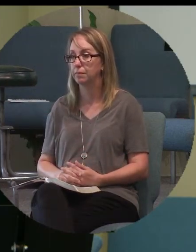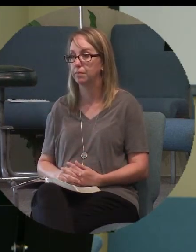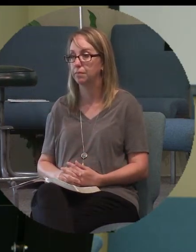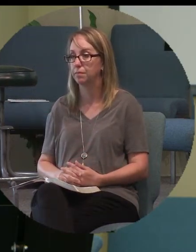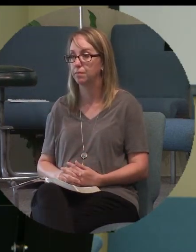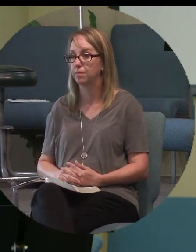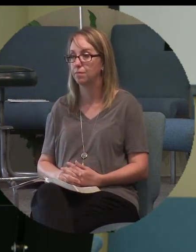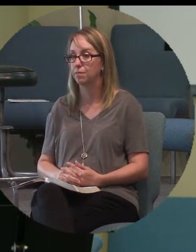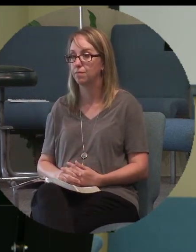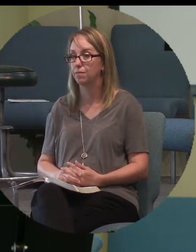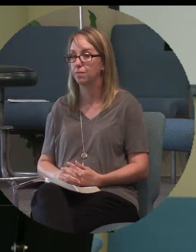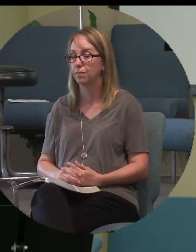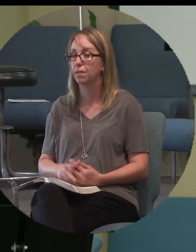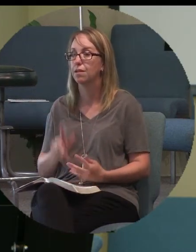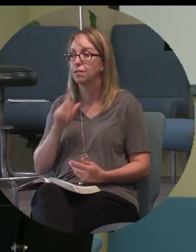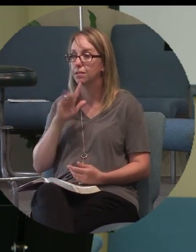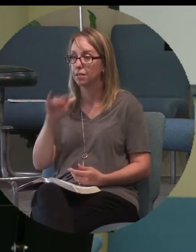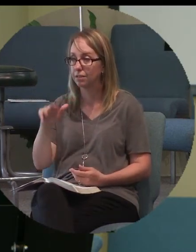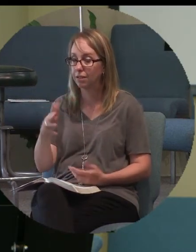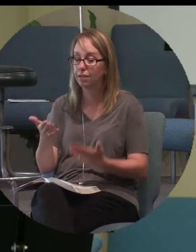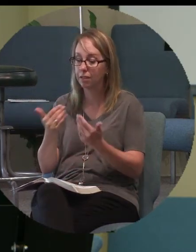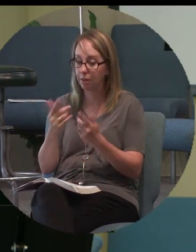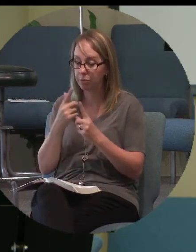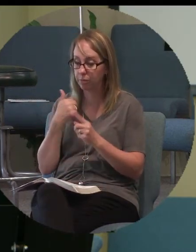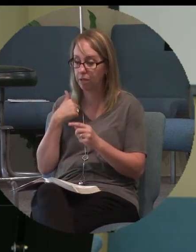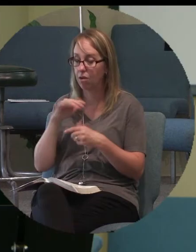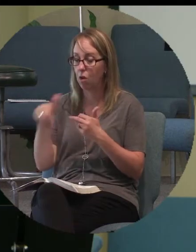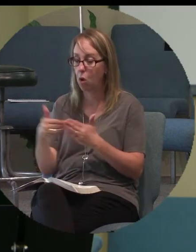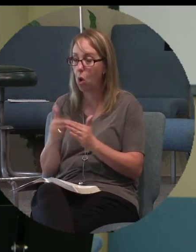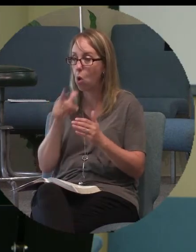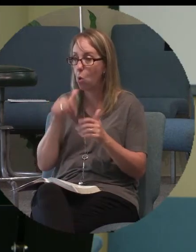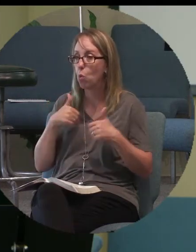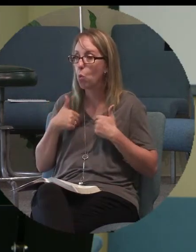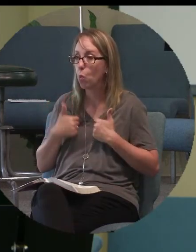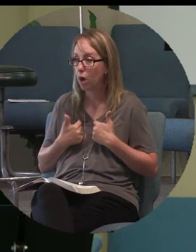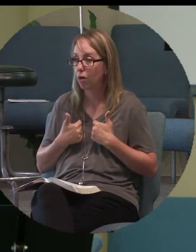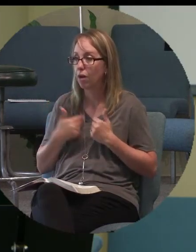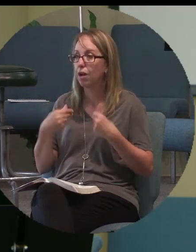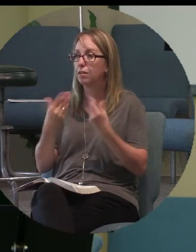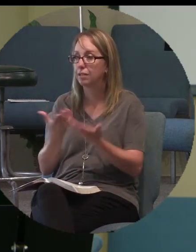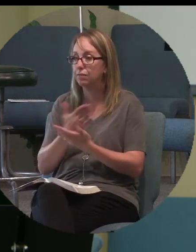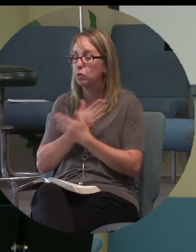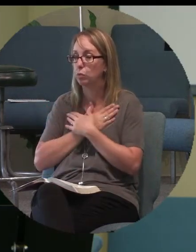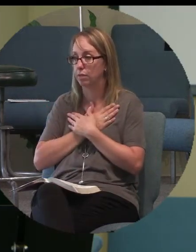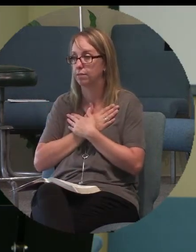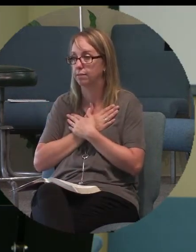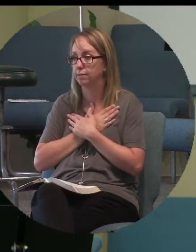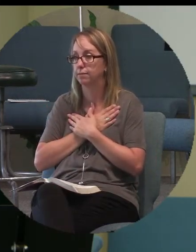And so he says come to me all who are weary and I'll give you rest